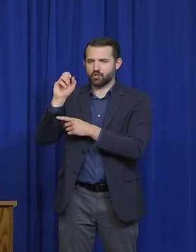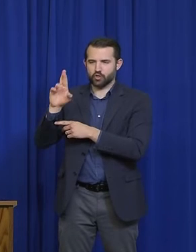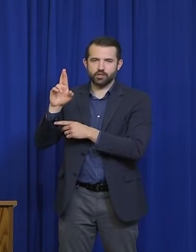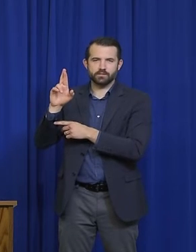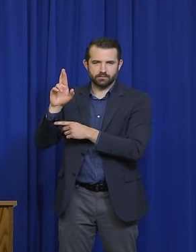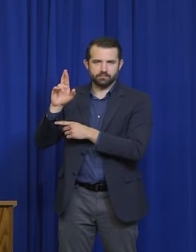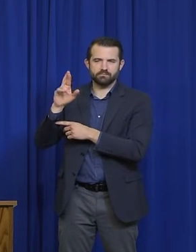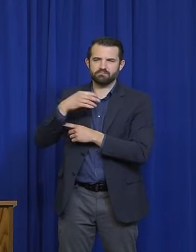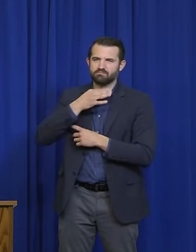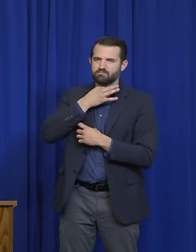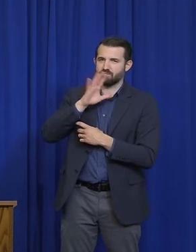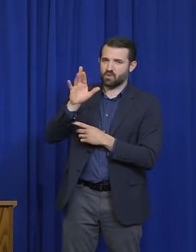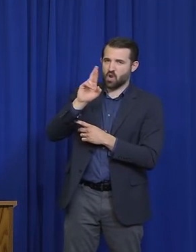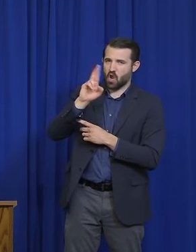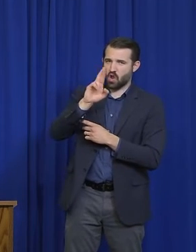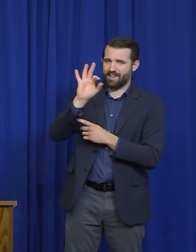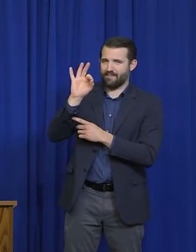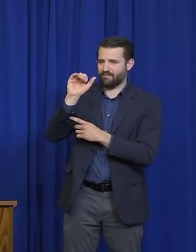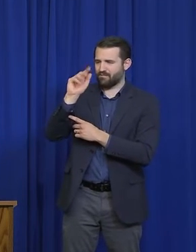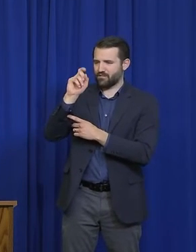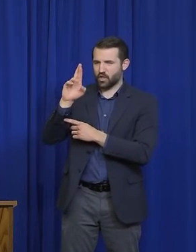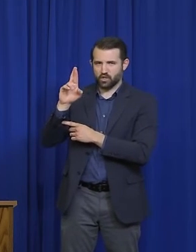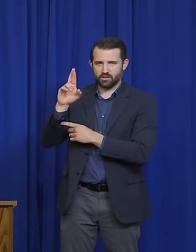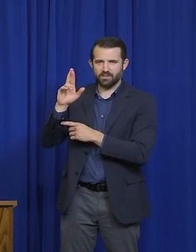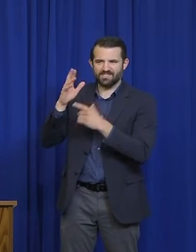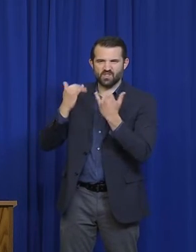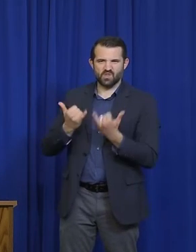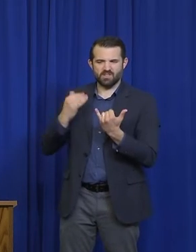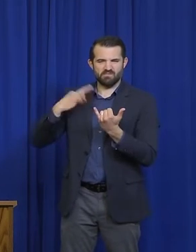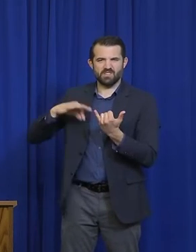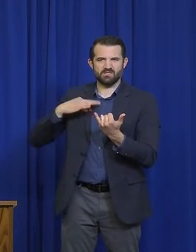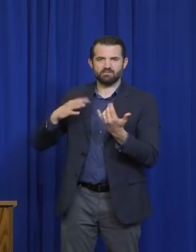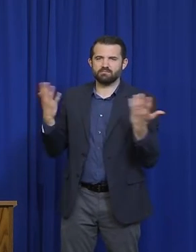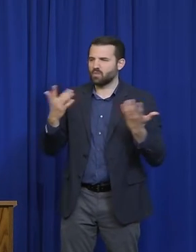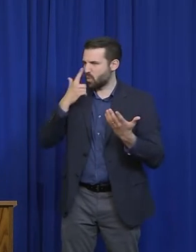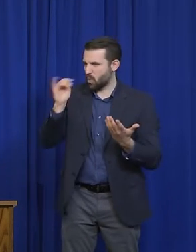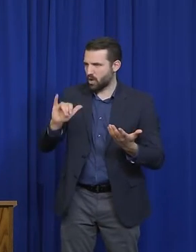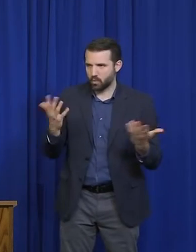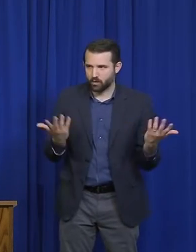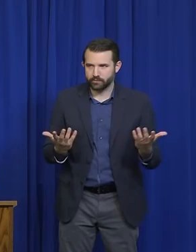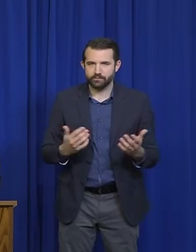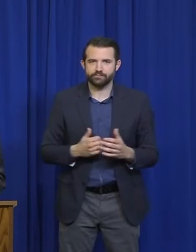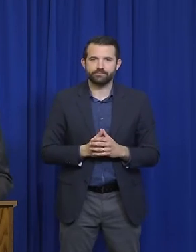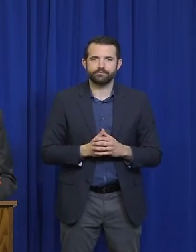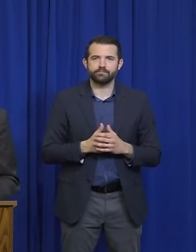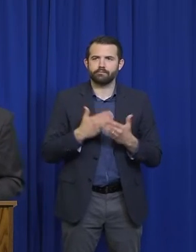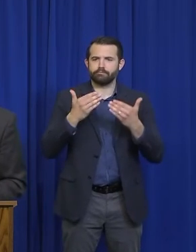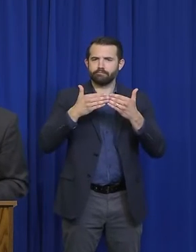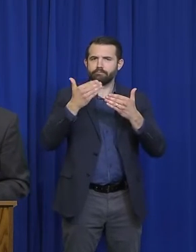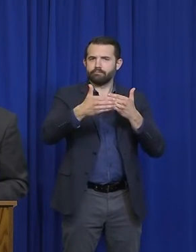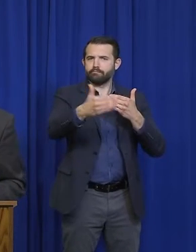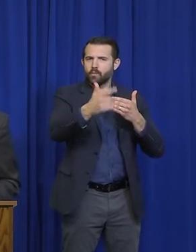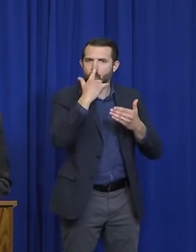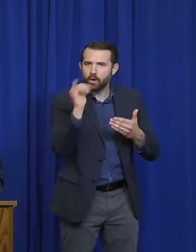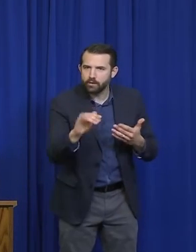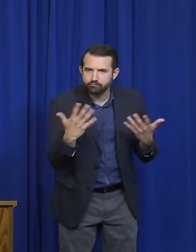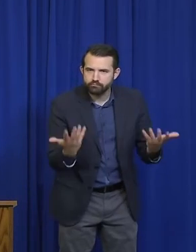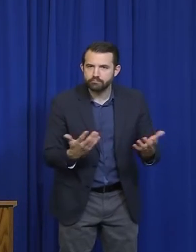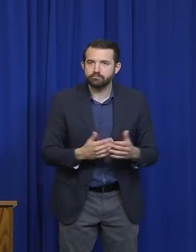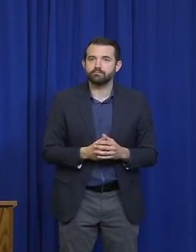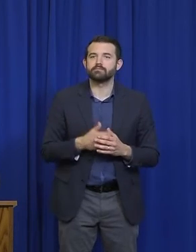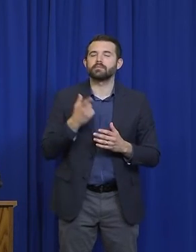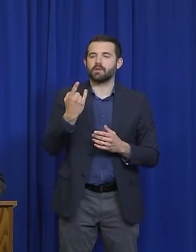play into your decision and kind of what you're thinking about going forward for this phased reopening? So Kevin is asking about the number